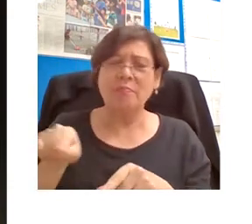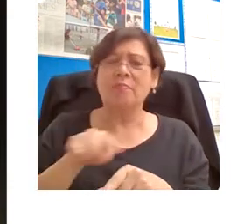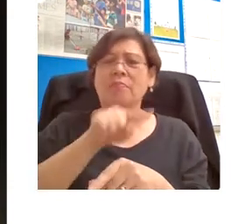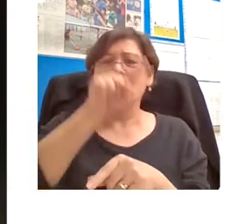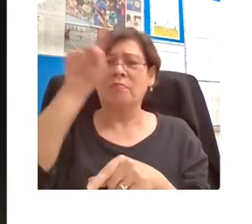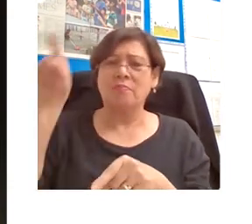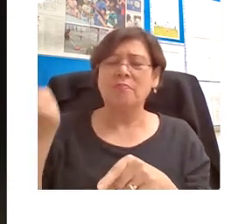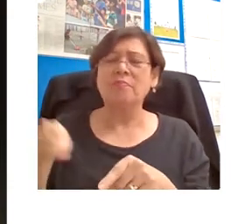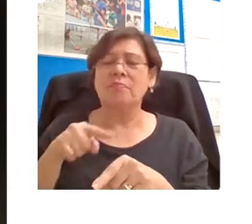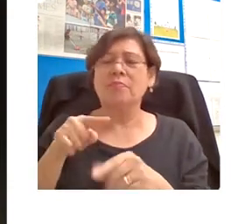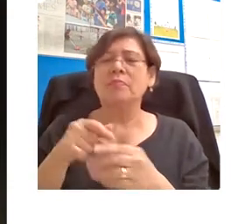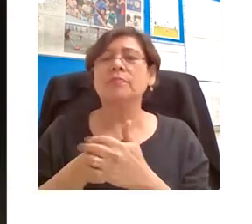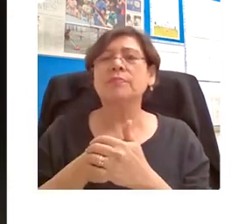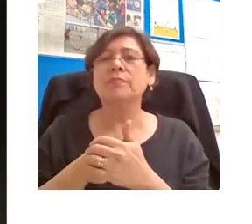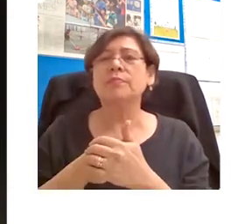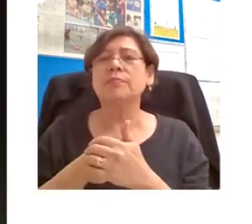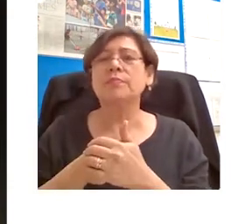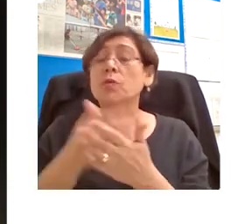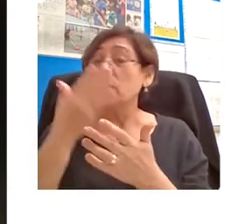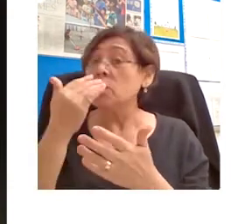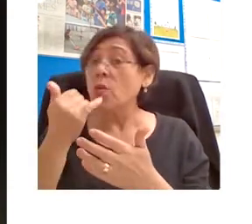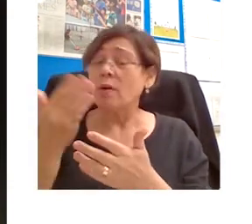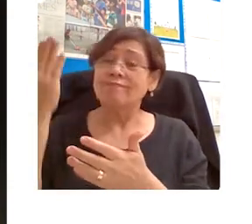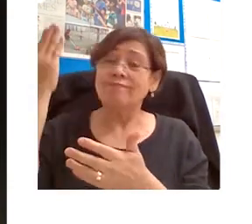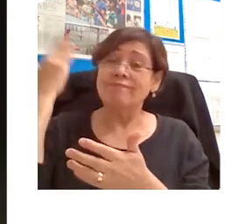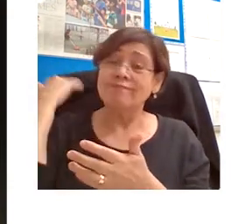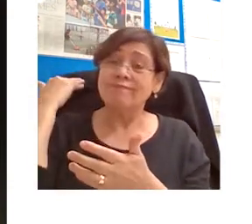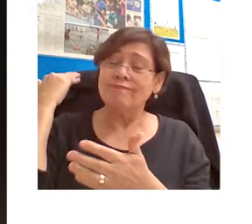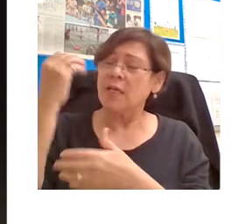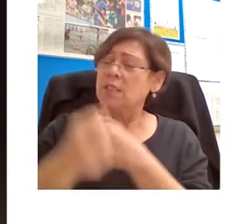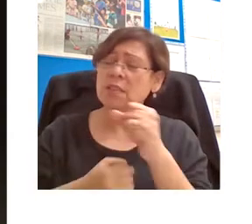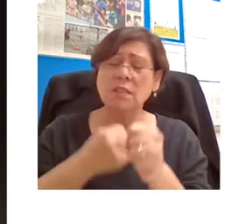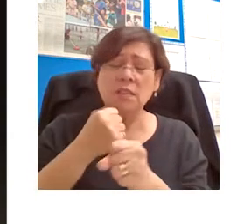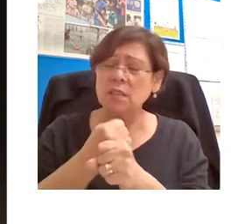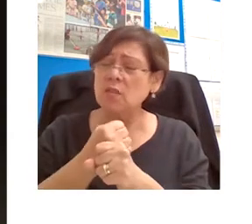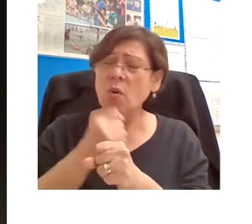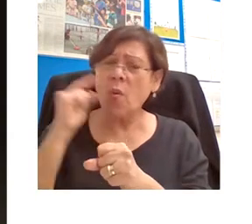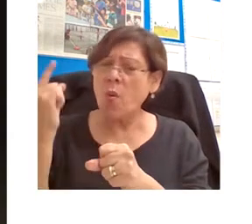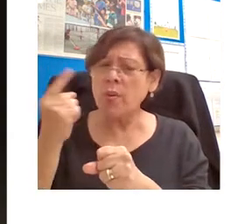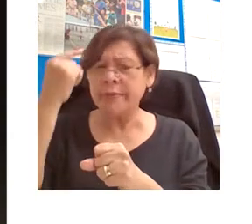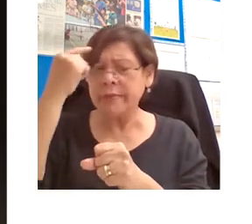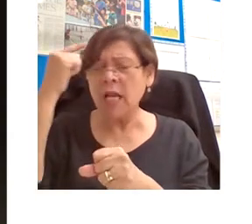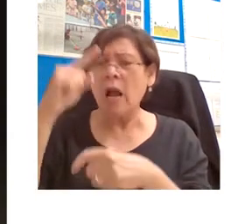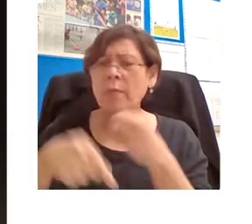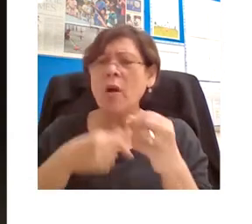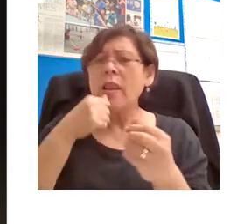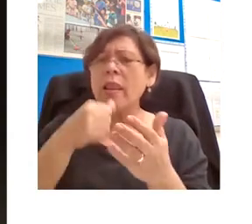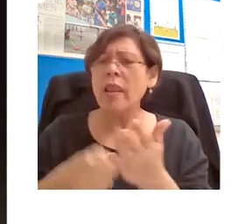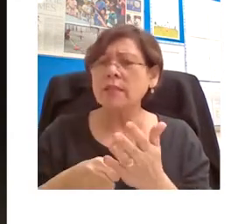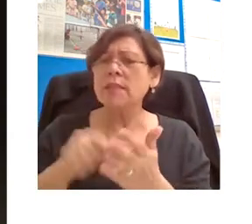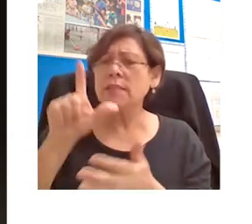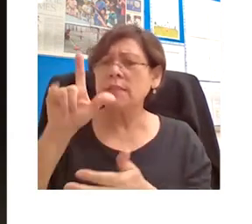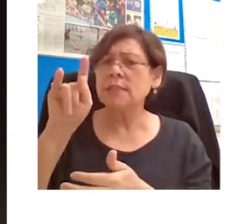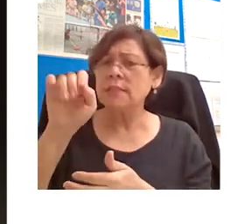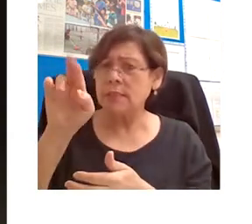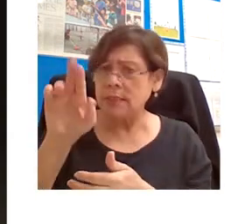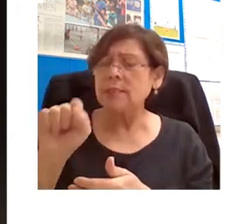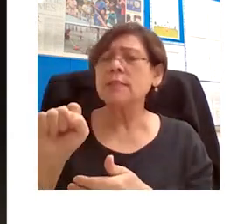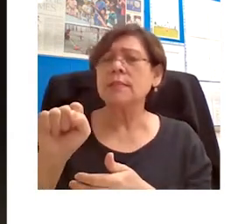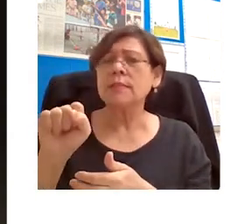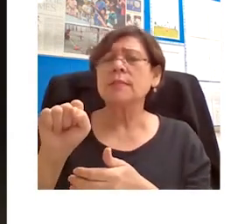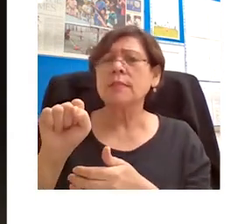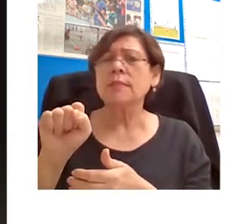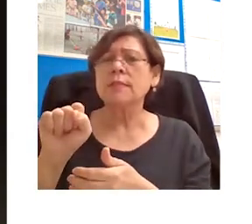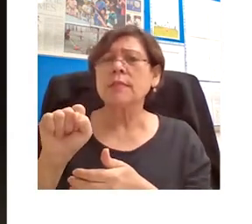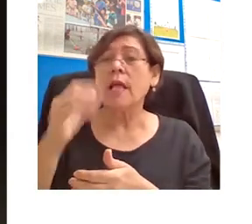learning was so strongly associated with letters and why education was so strongly associated with